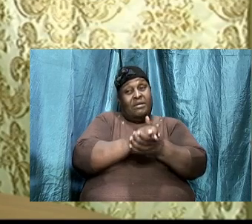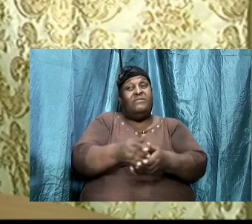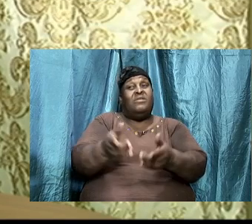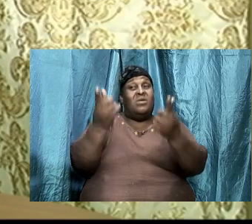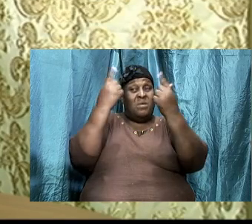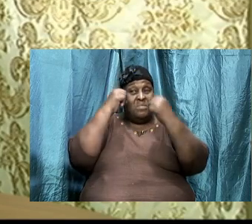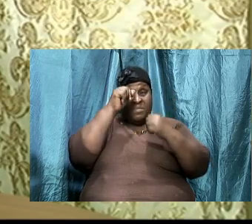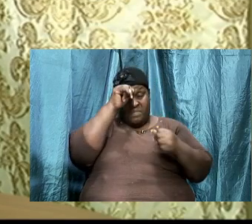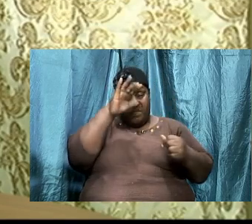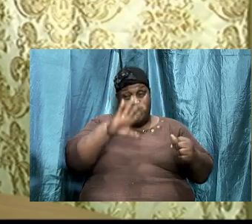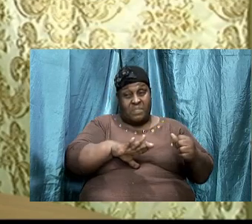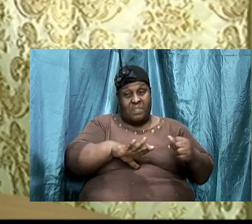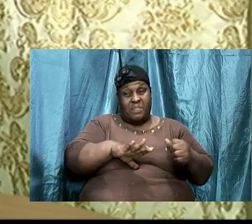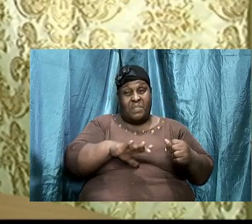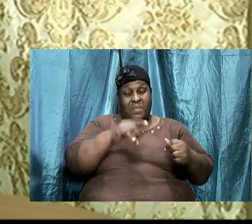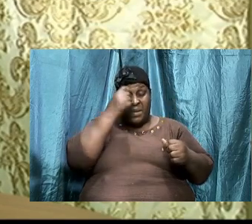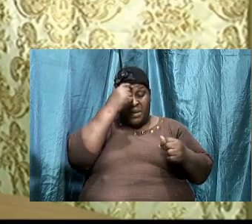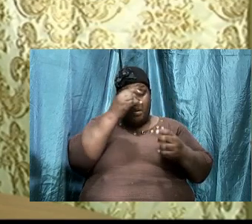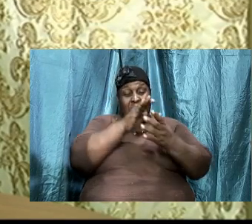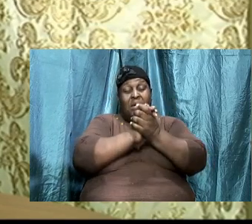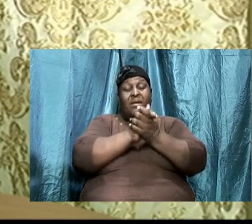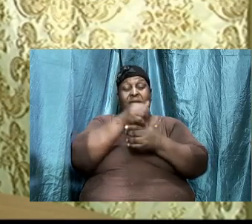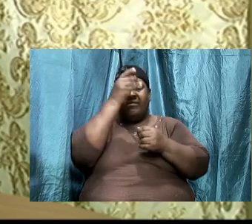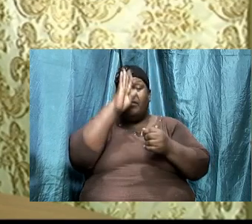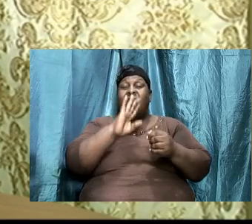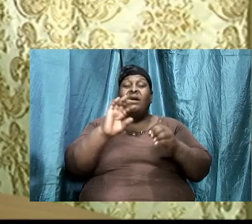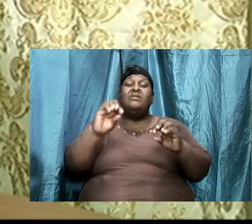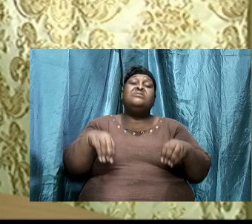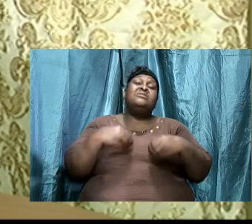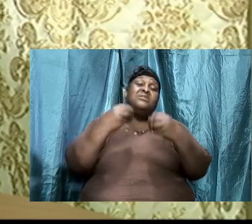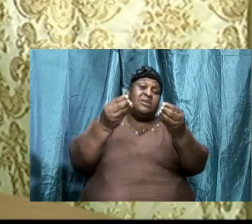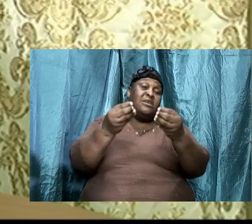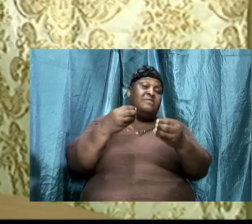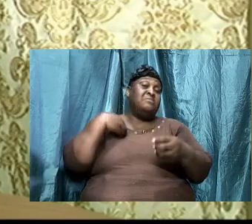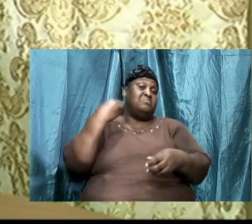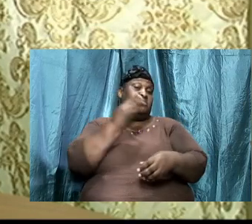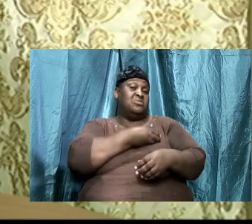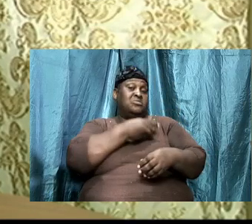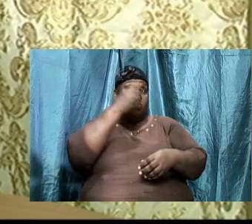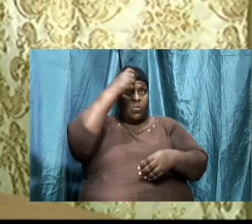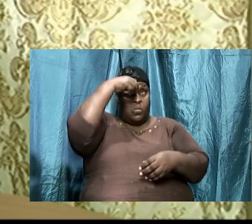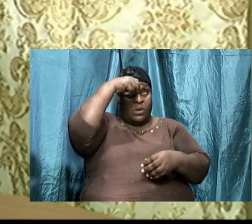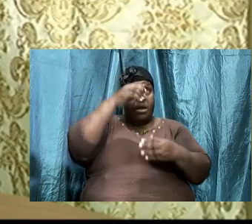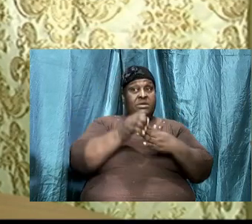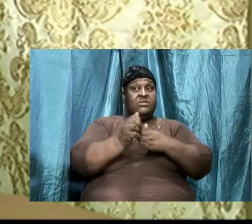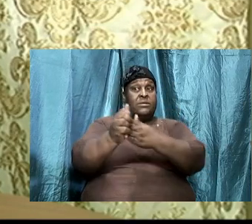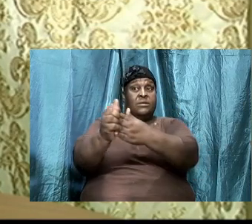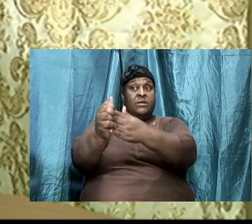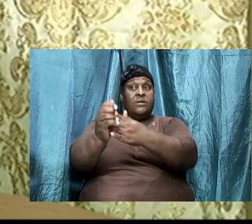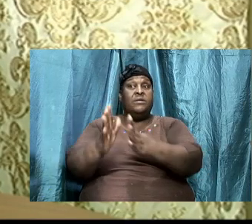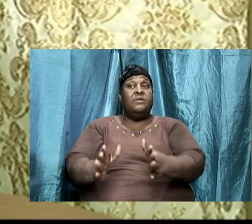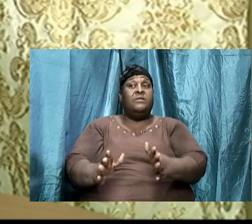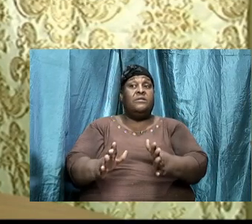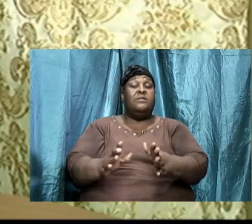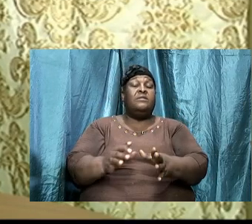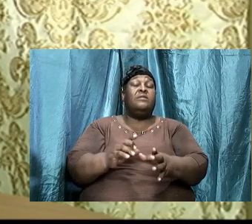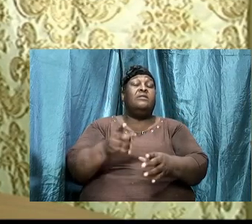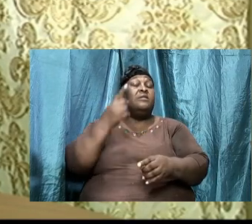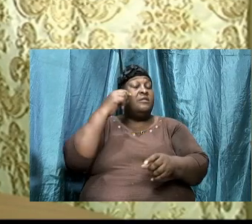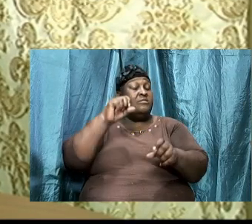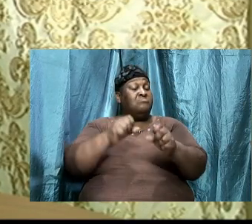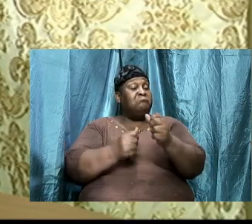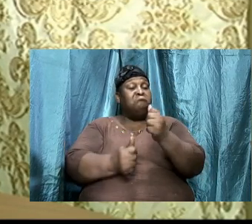and I believe that God has given us a wise leader. And for such a time as this,